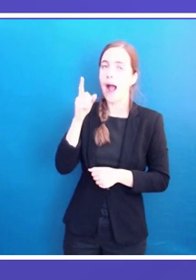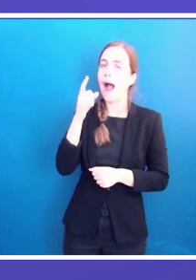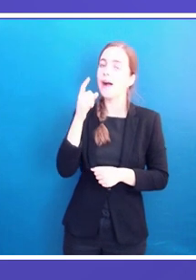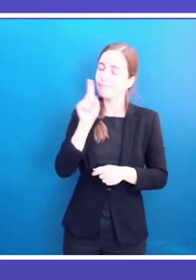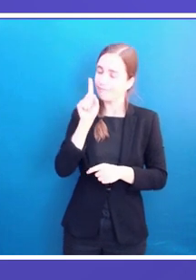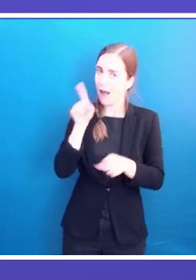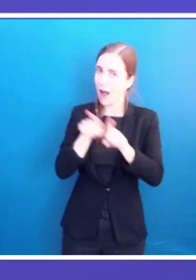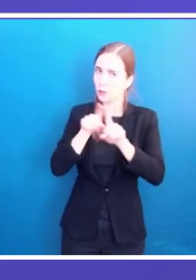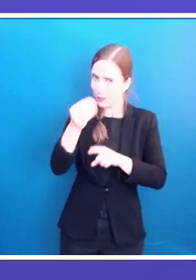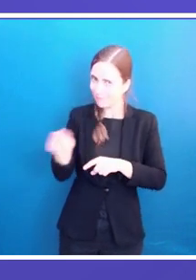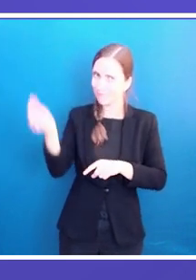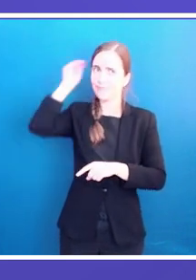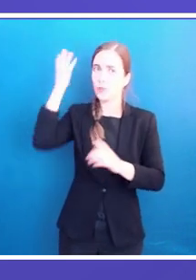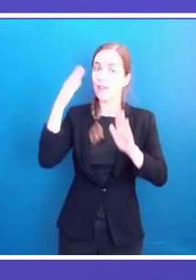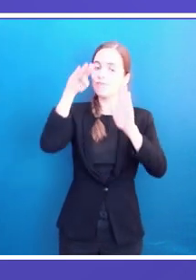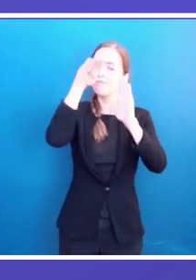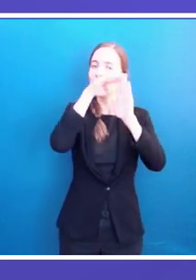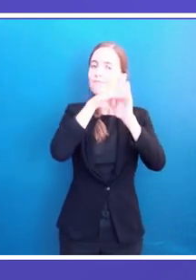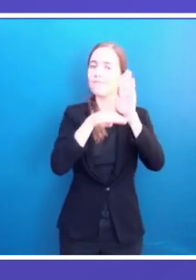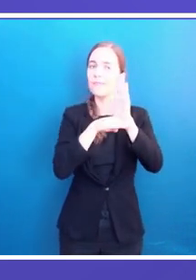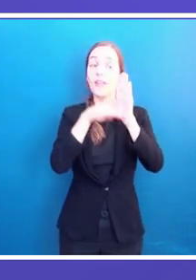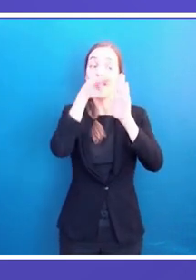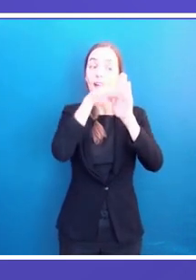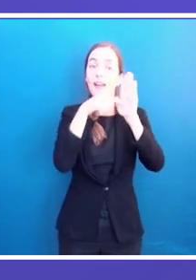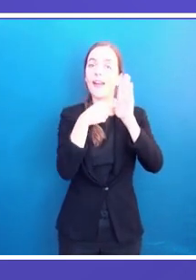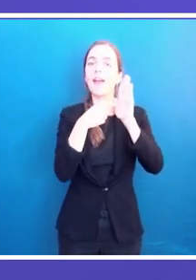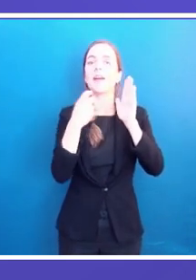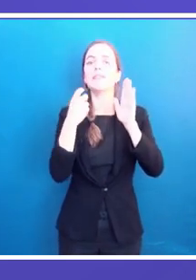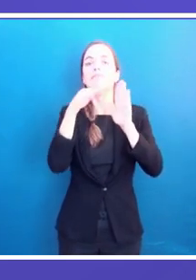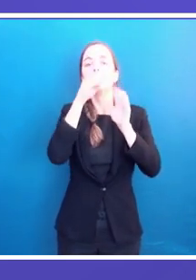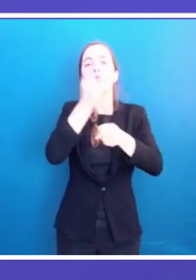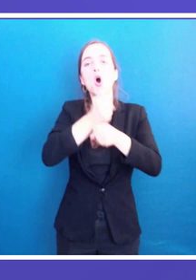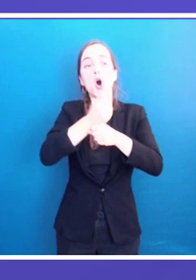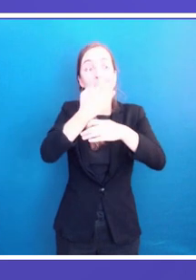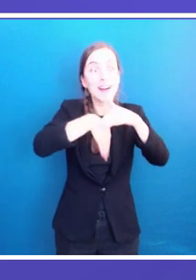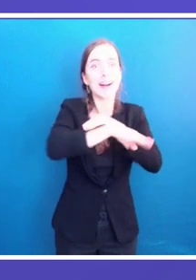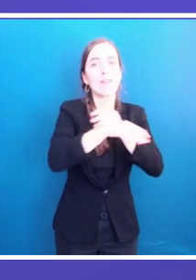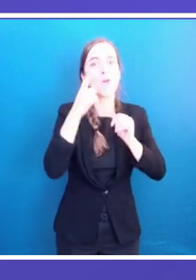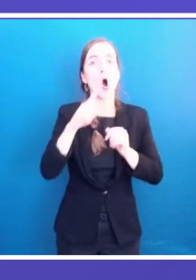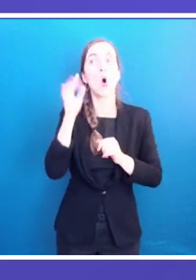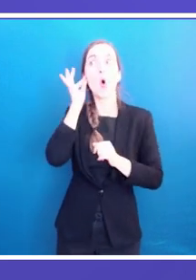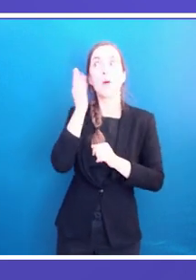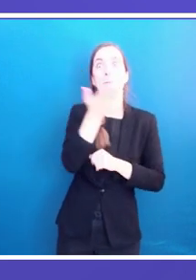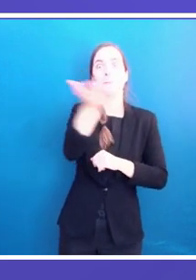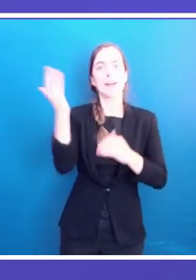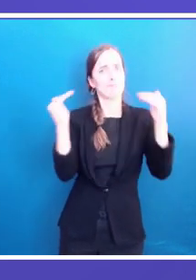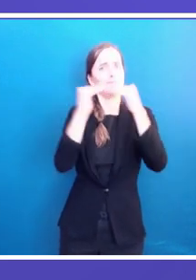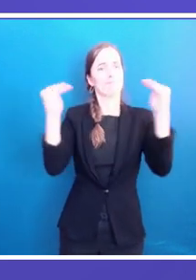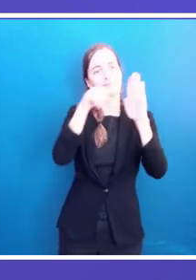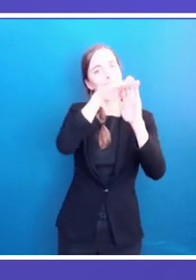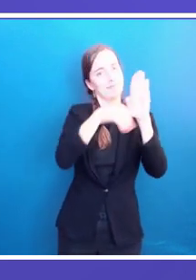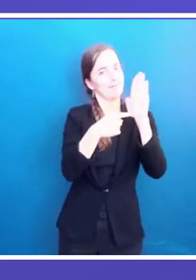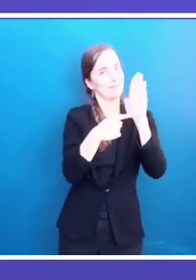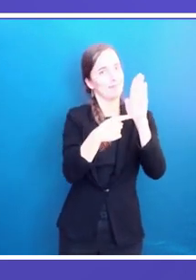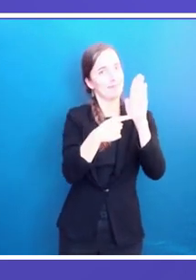places, unfortunately. There are not the public policies in place to make this change happen. The conditions to make this